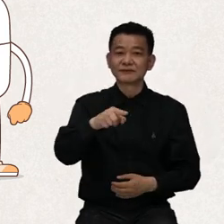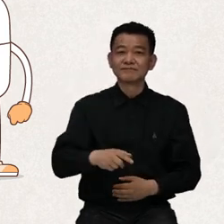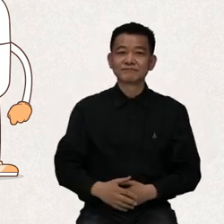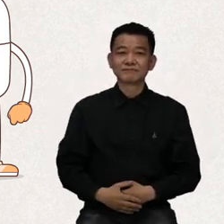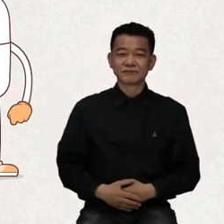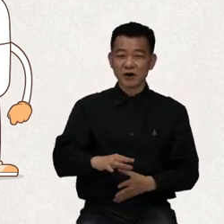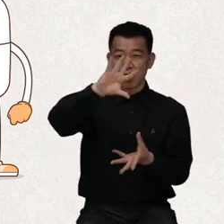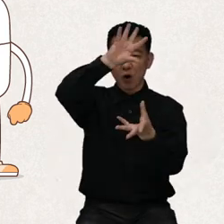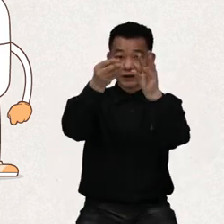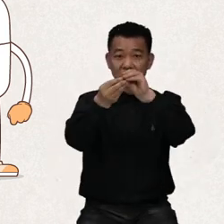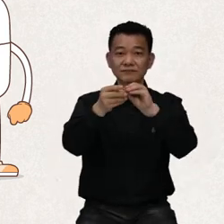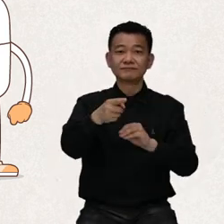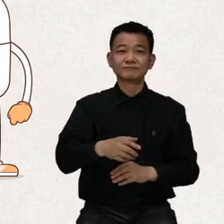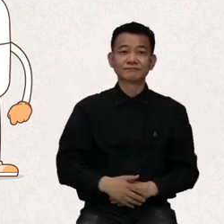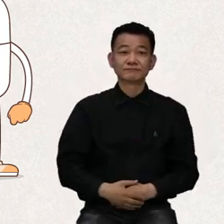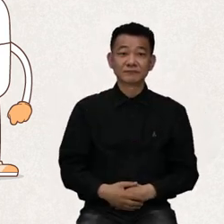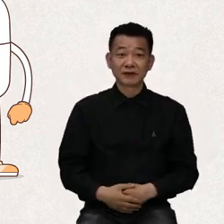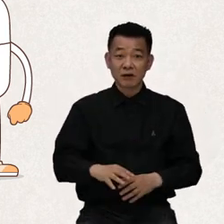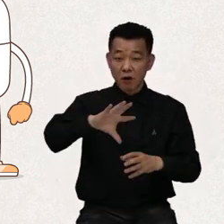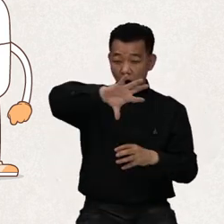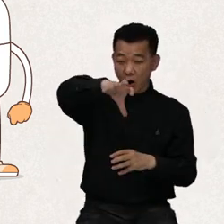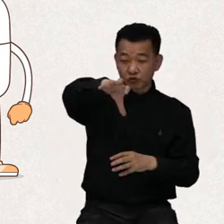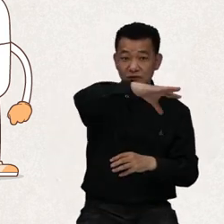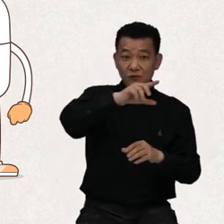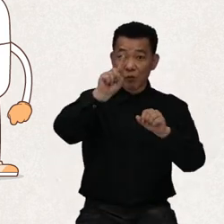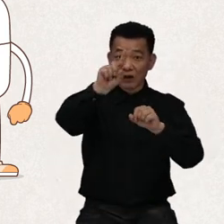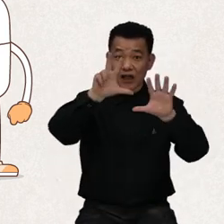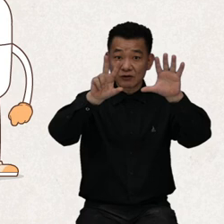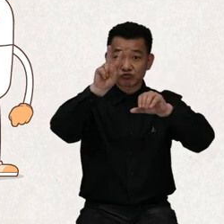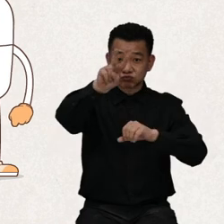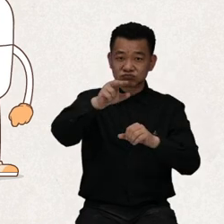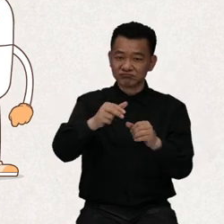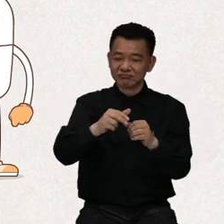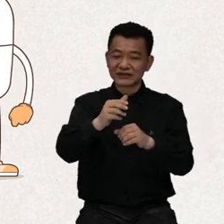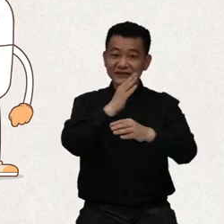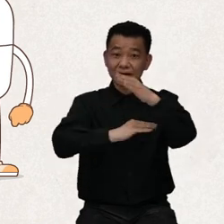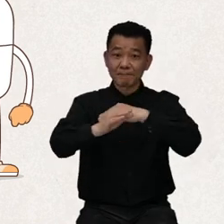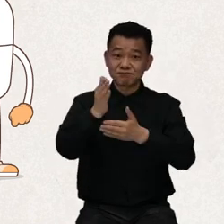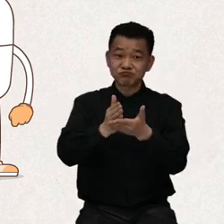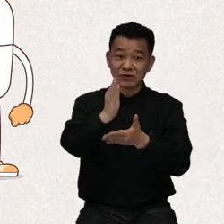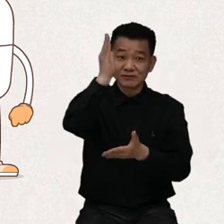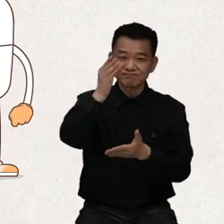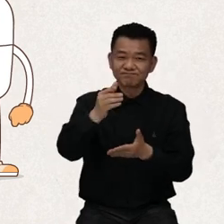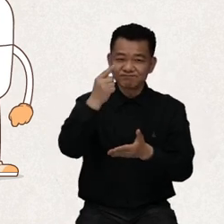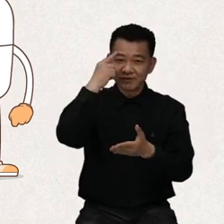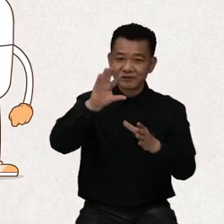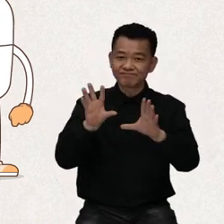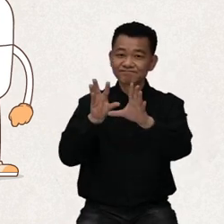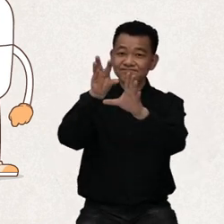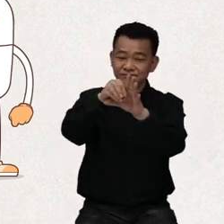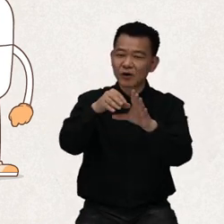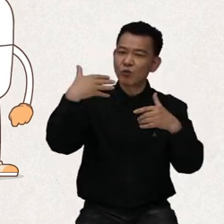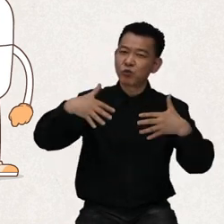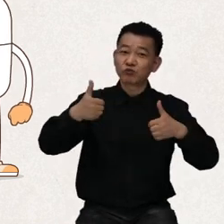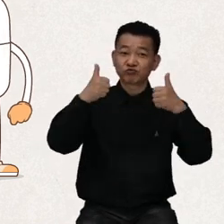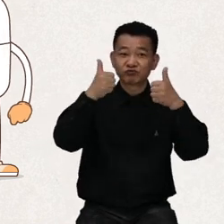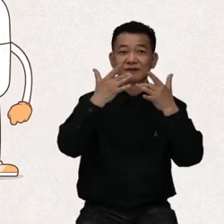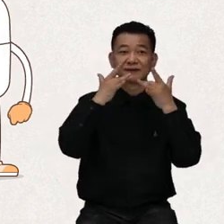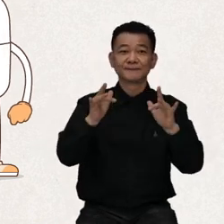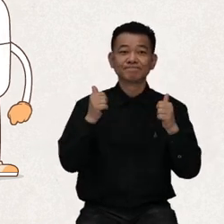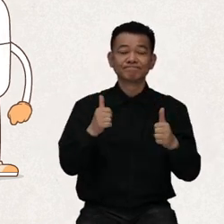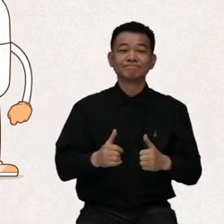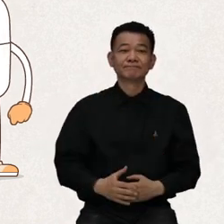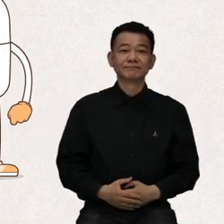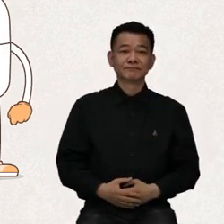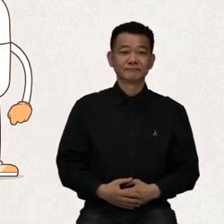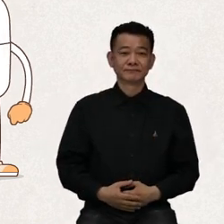total. It is great to hear that 182 countries are participating for the rights of persons with